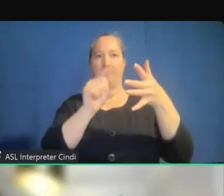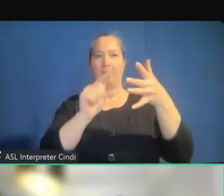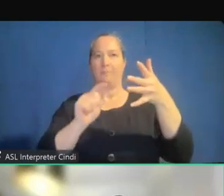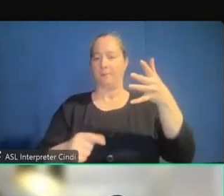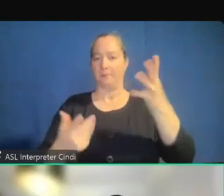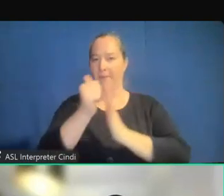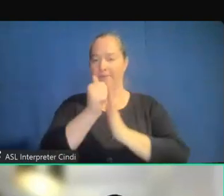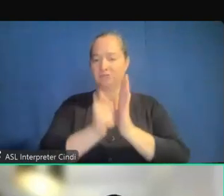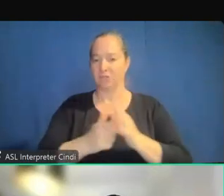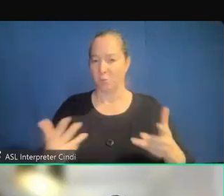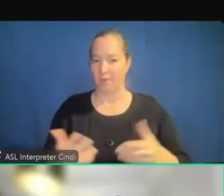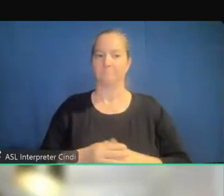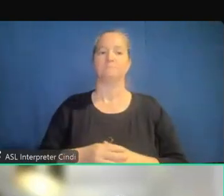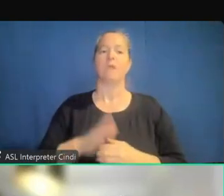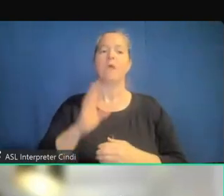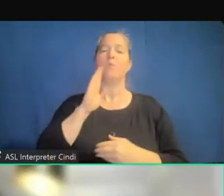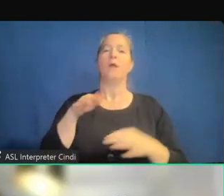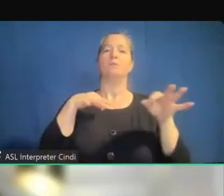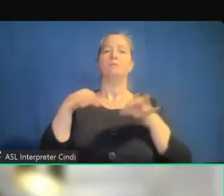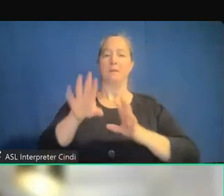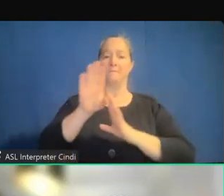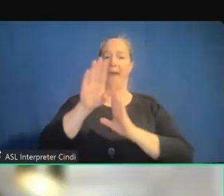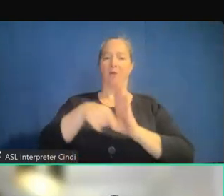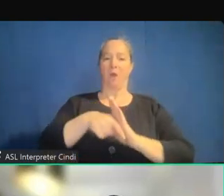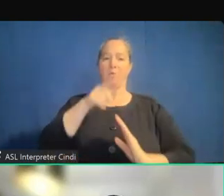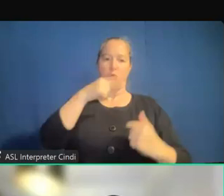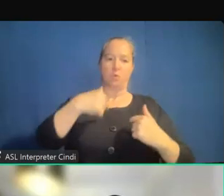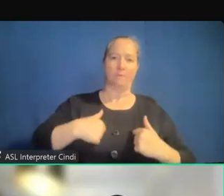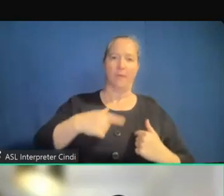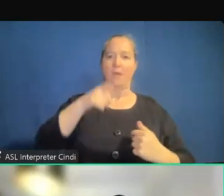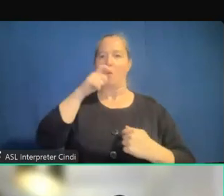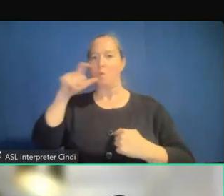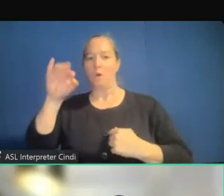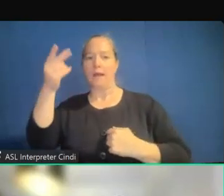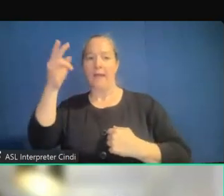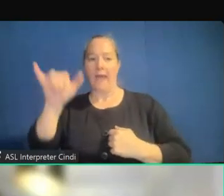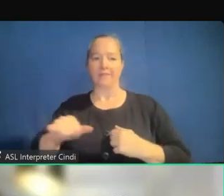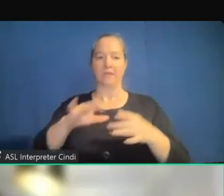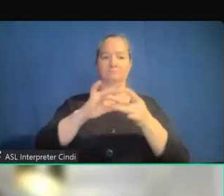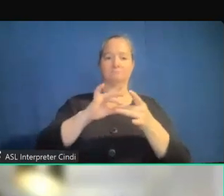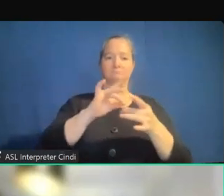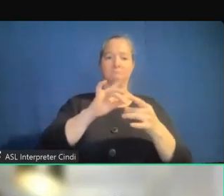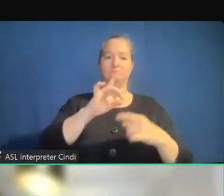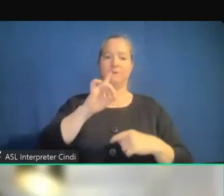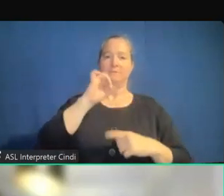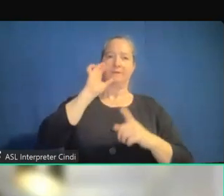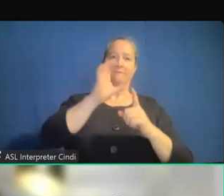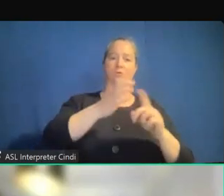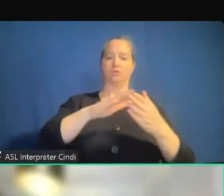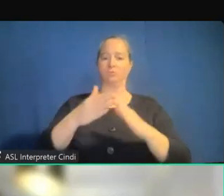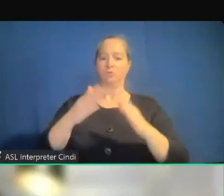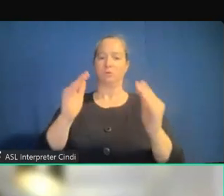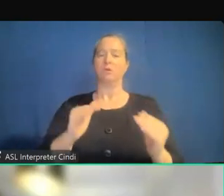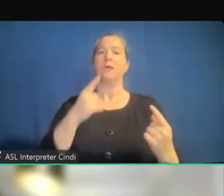of a background and introduction, a little bit about Deaf culture and the community. Effective communication